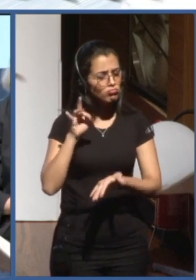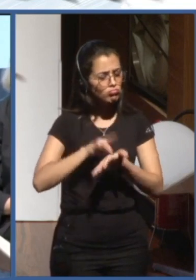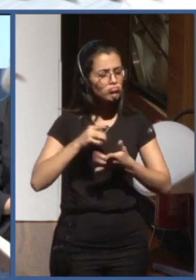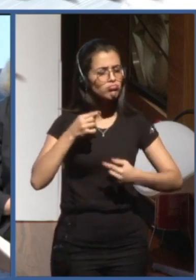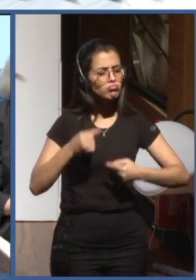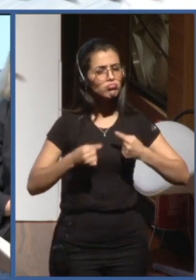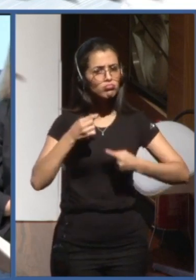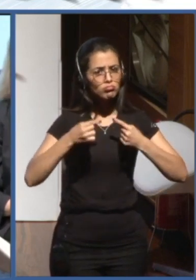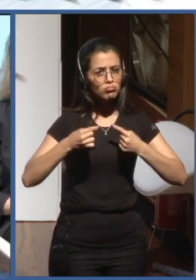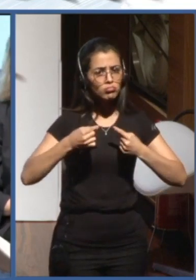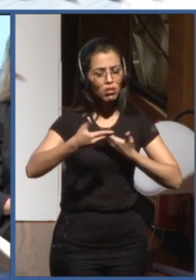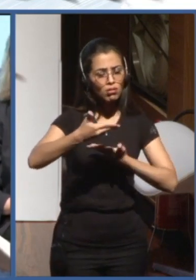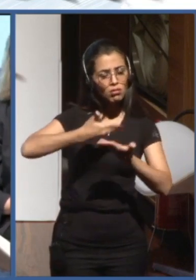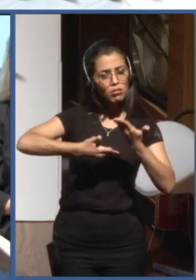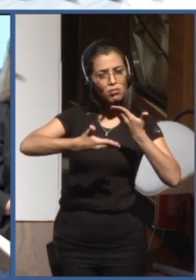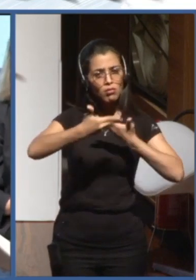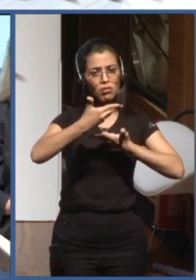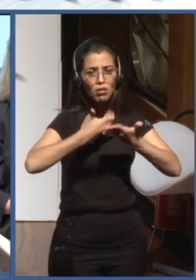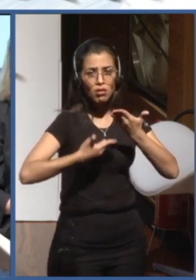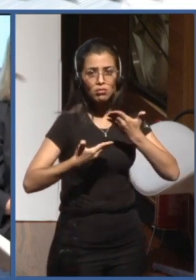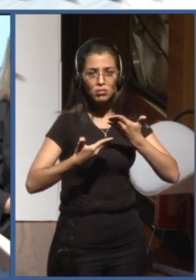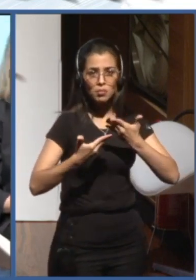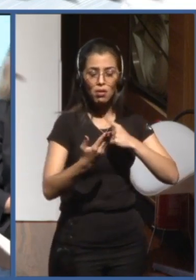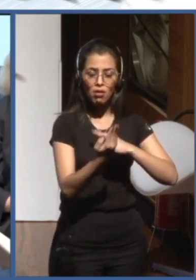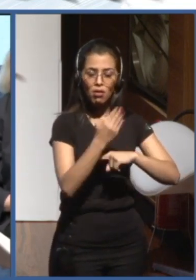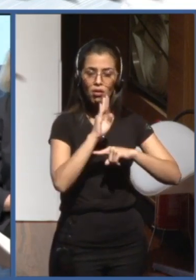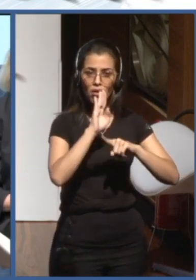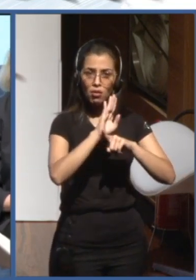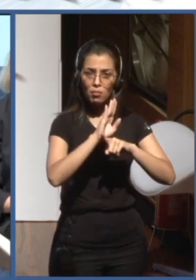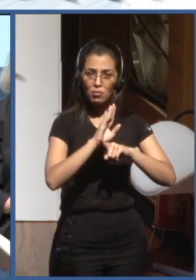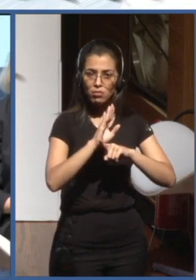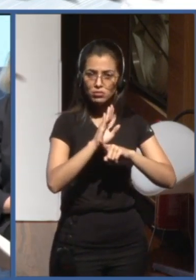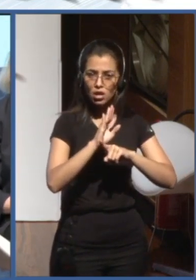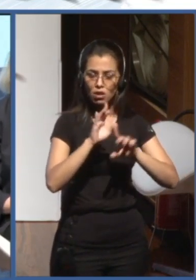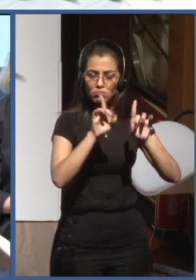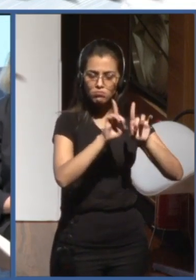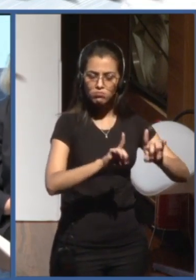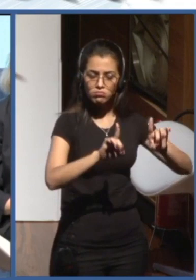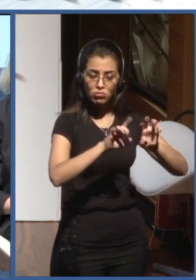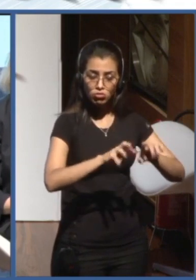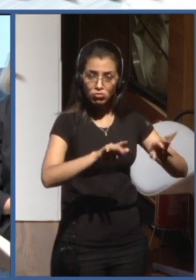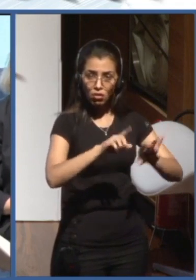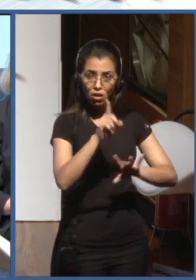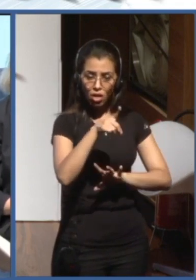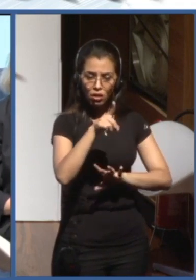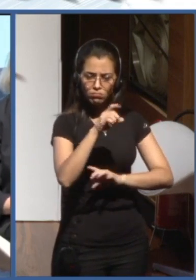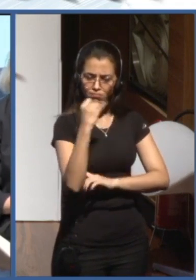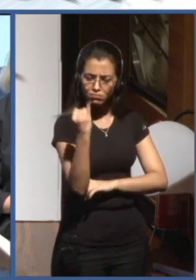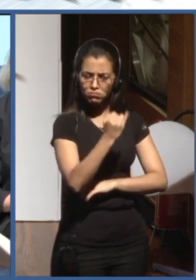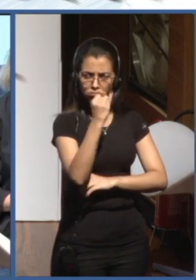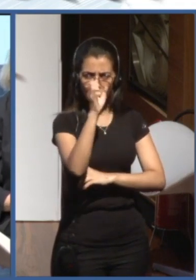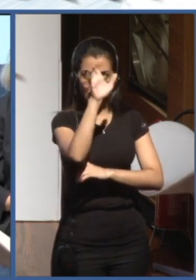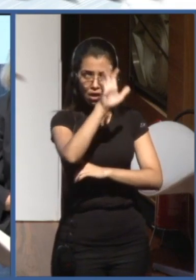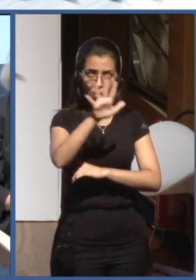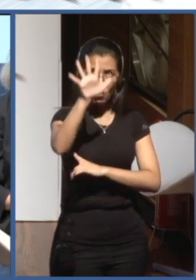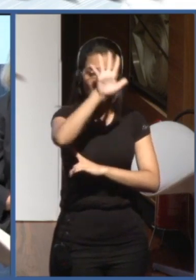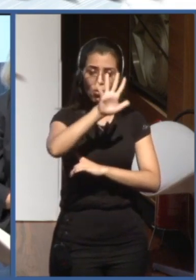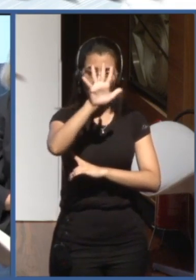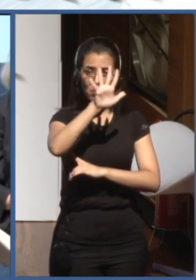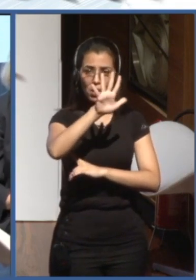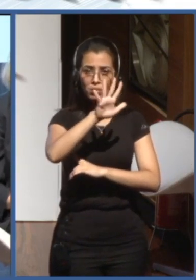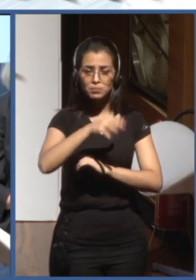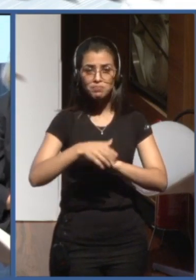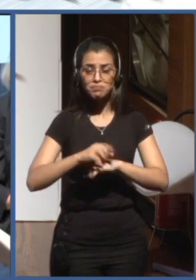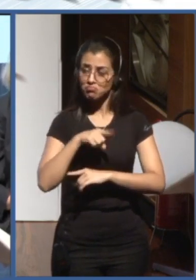with an un system i think the the the to conclude that ingis we need to be fostered and i will really look